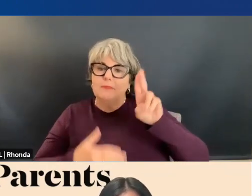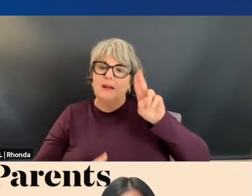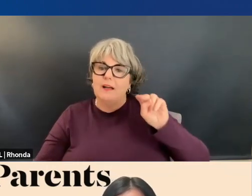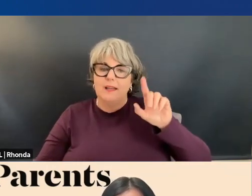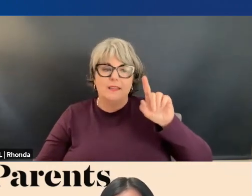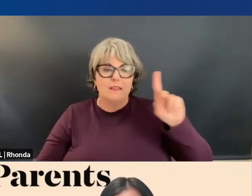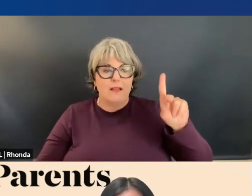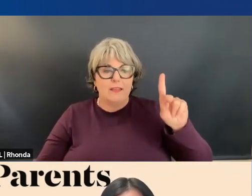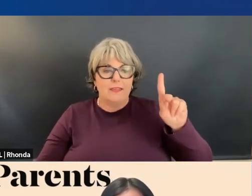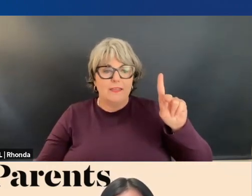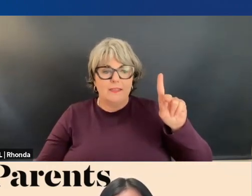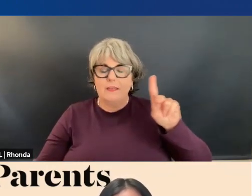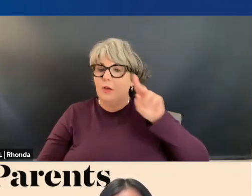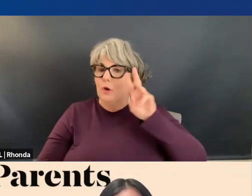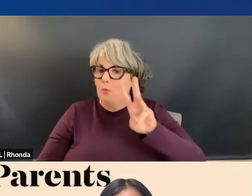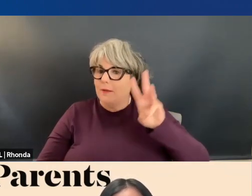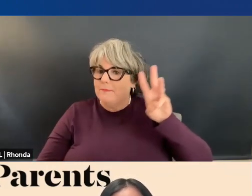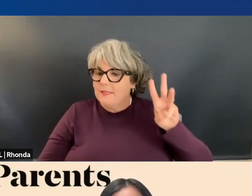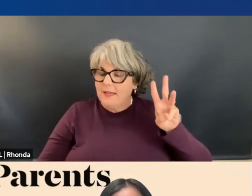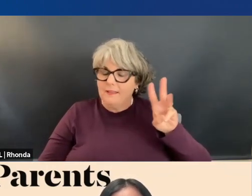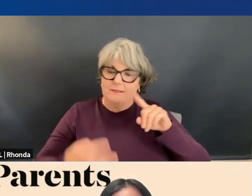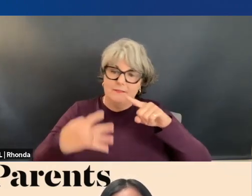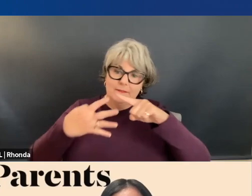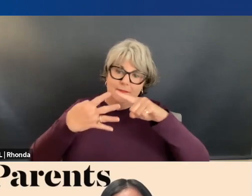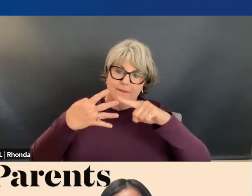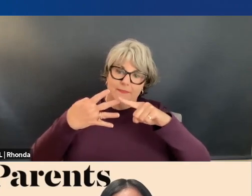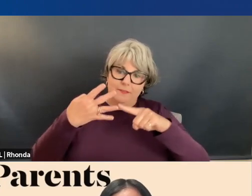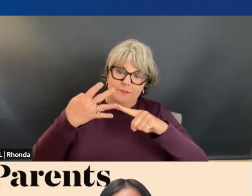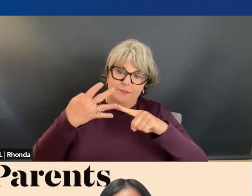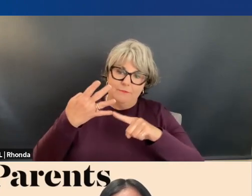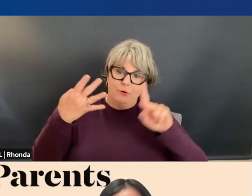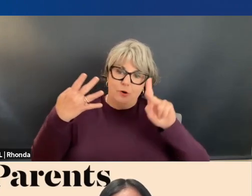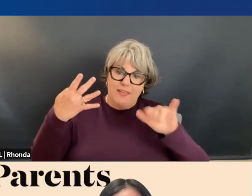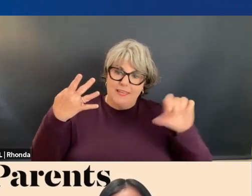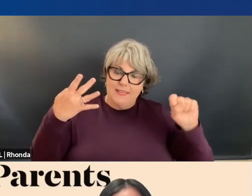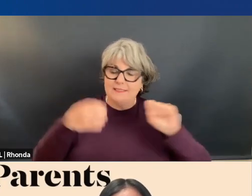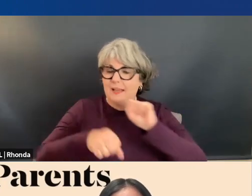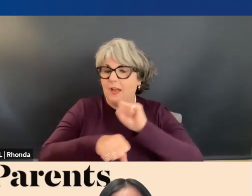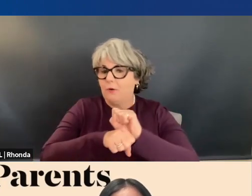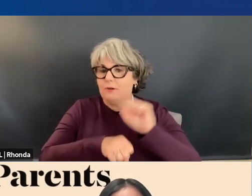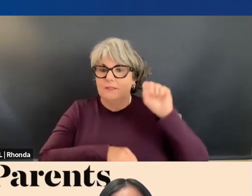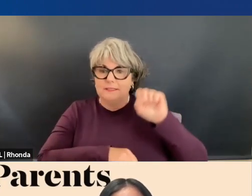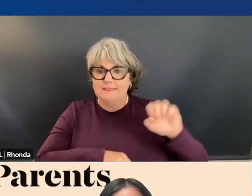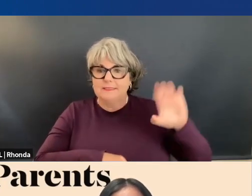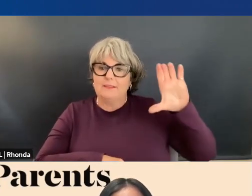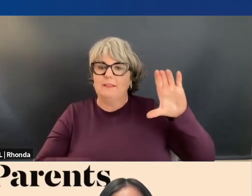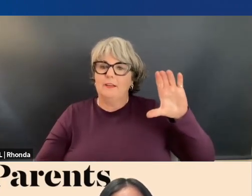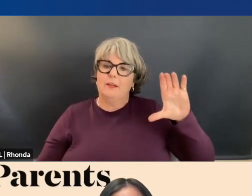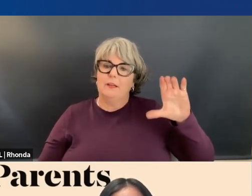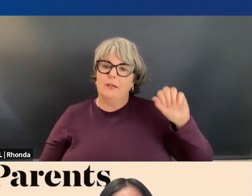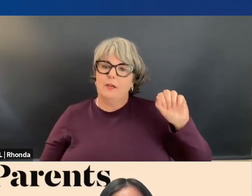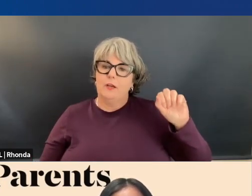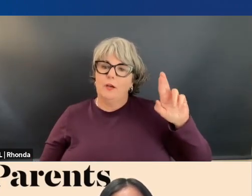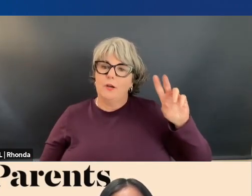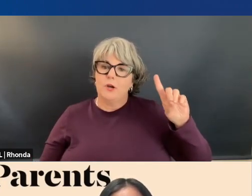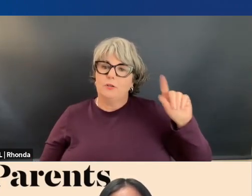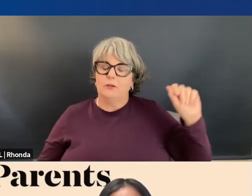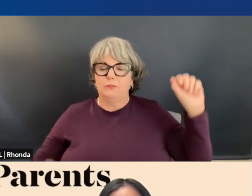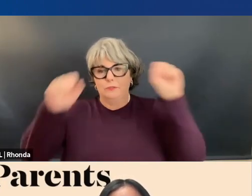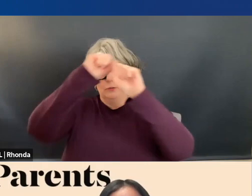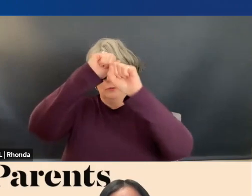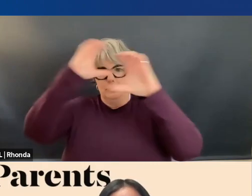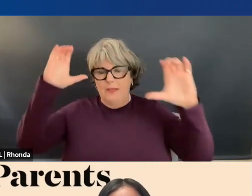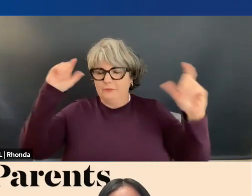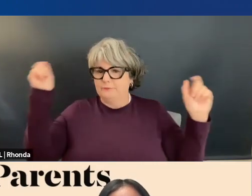Success website to learn more about these four keys and to learn more about our work that Secretary Cardona has charged us to reimagine high schools,